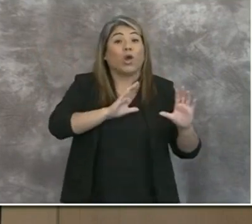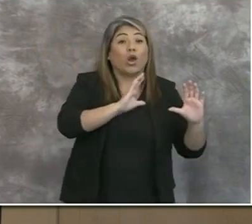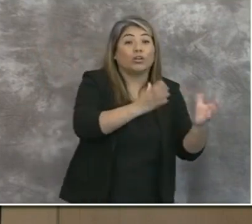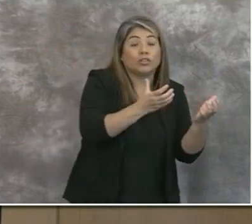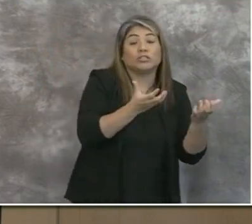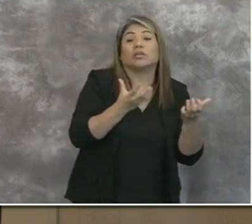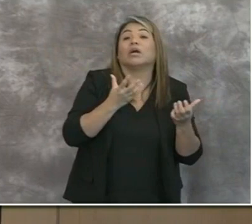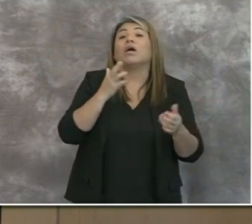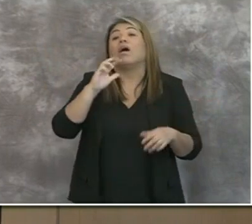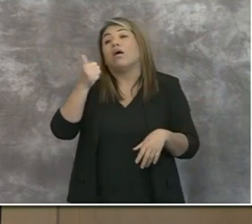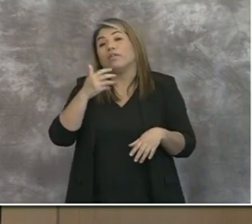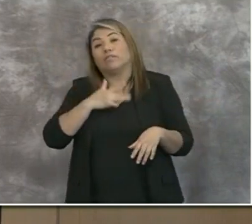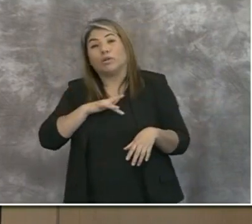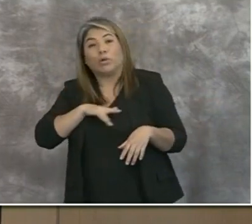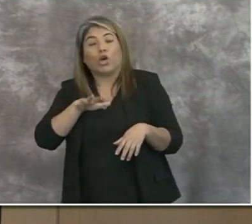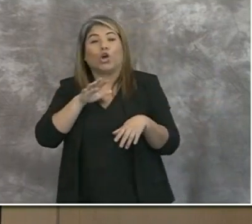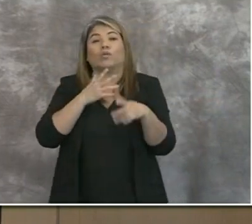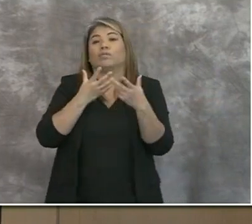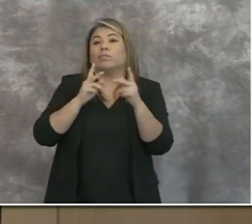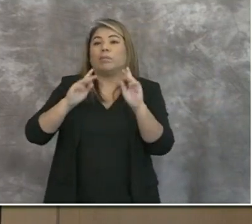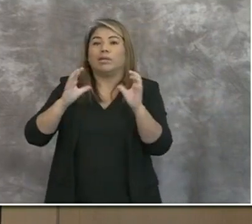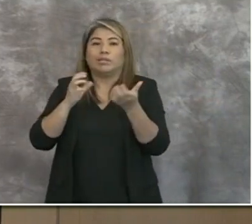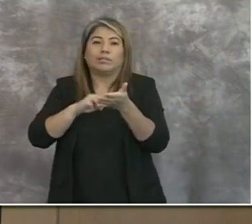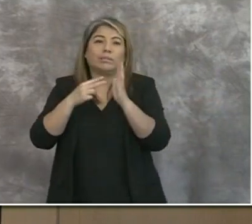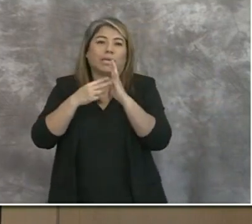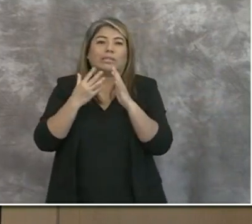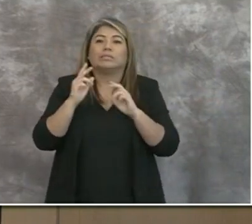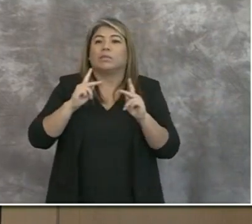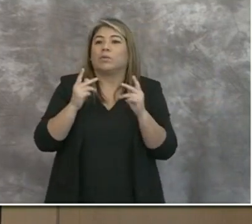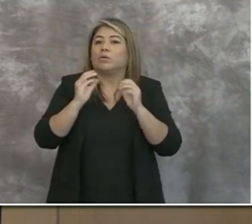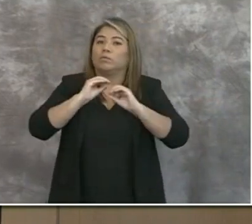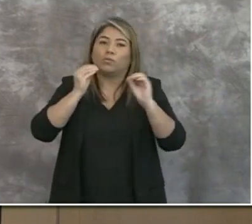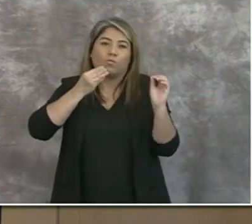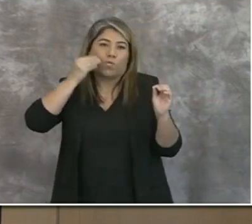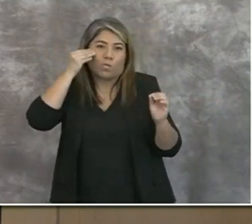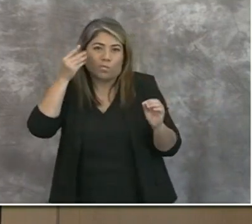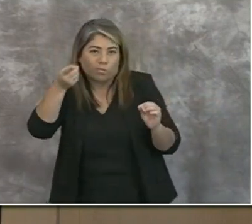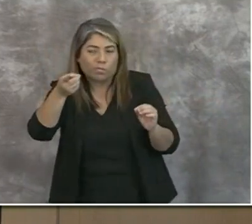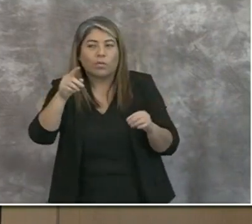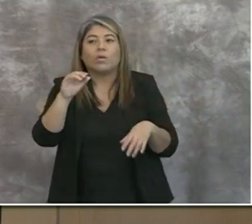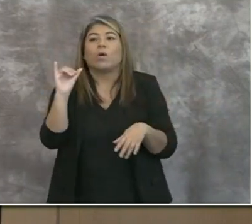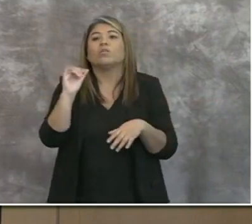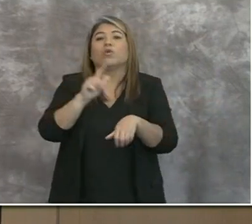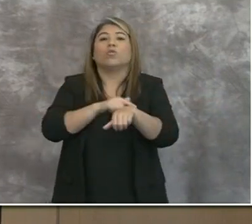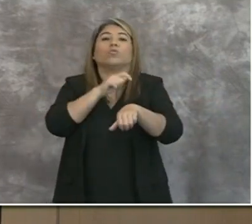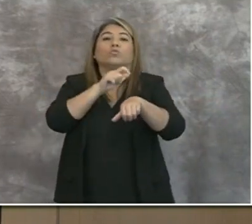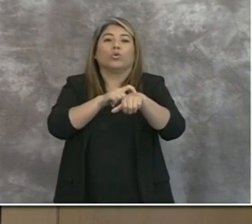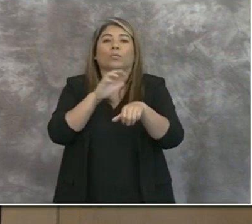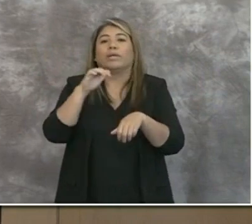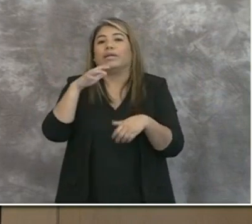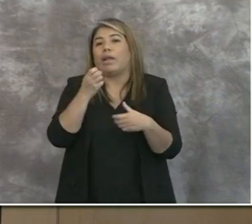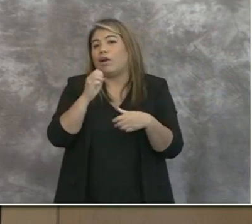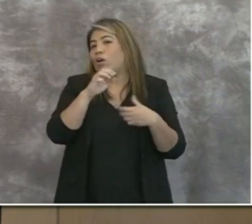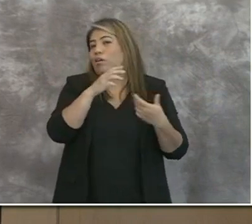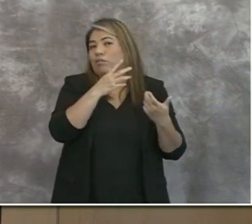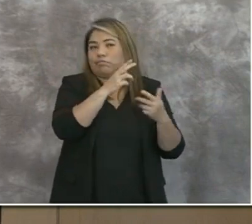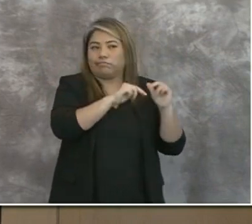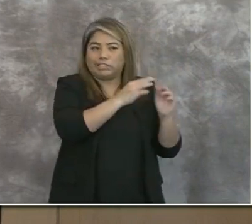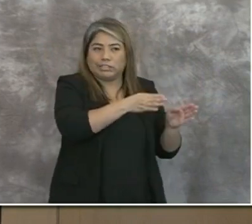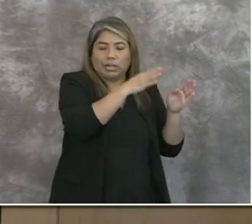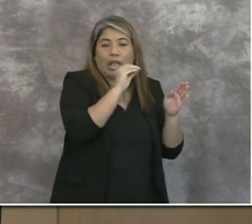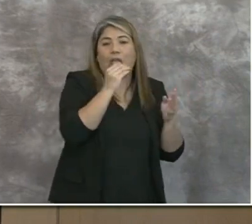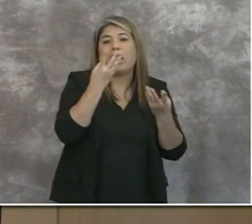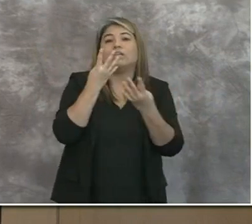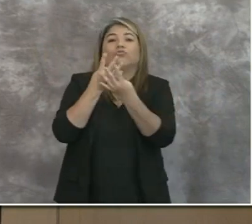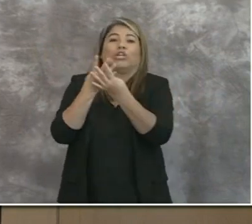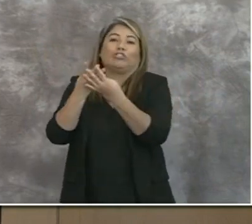vulnerable populations, which includes our homeless individuals, as well as our long-term care facility and our correctional